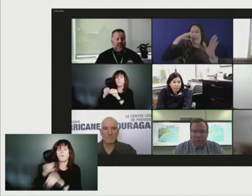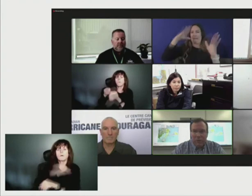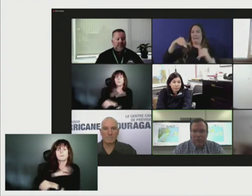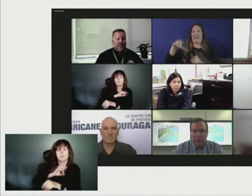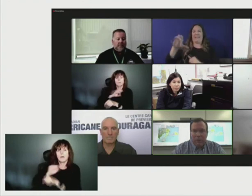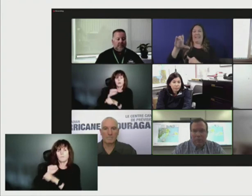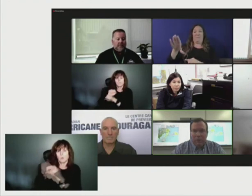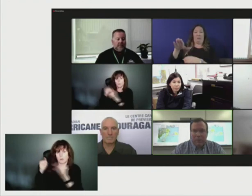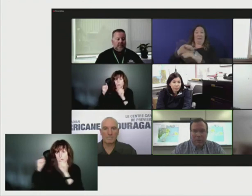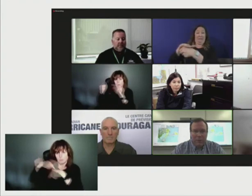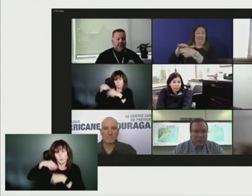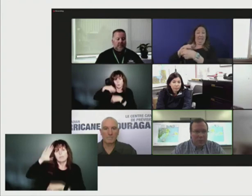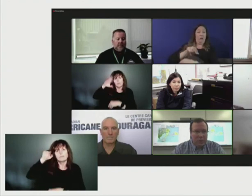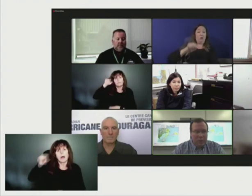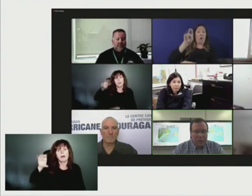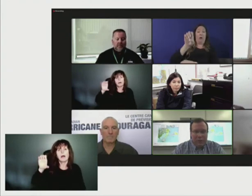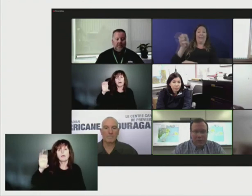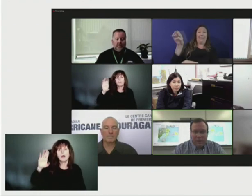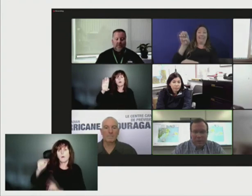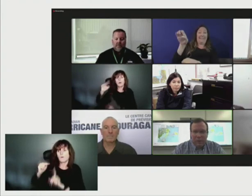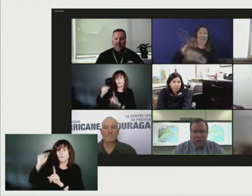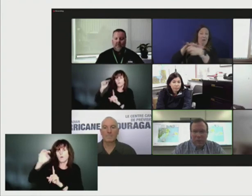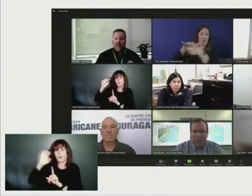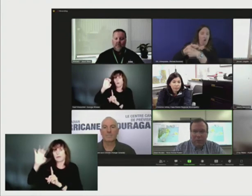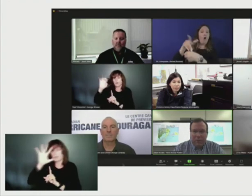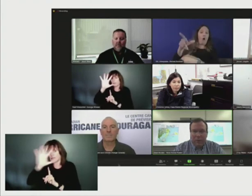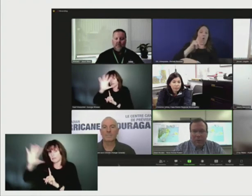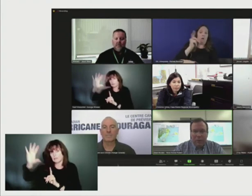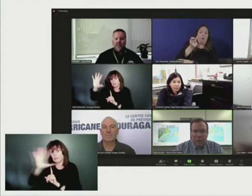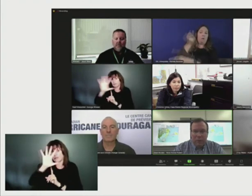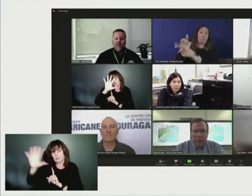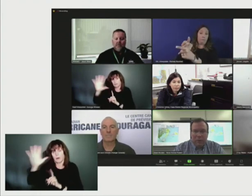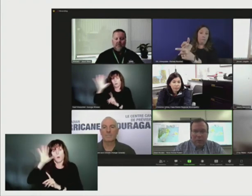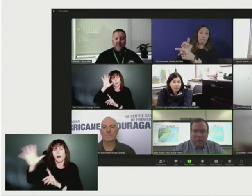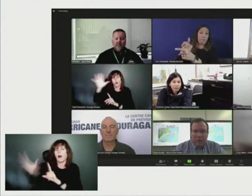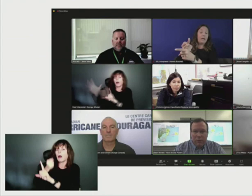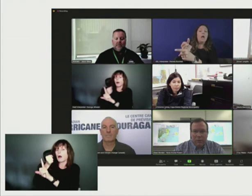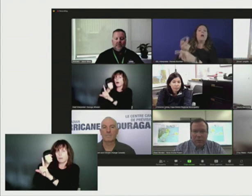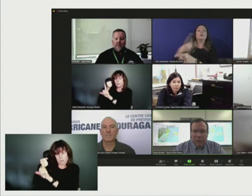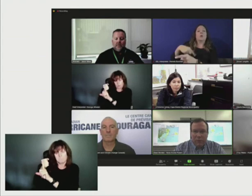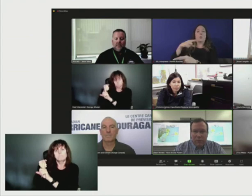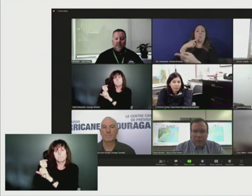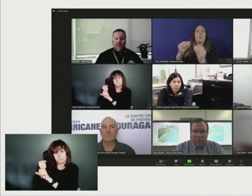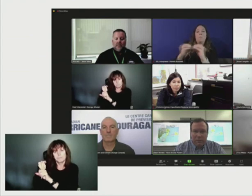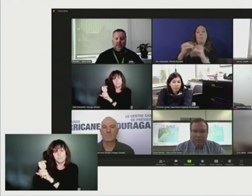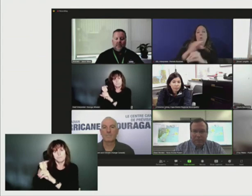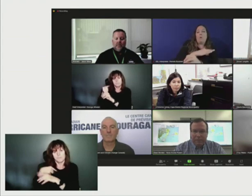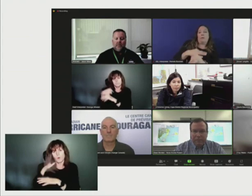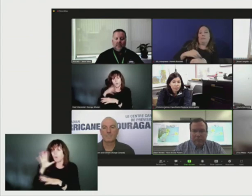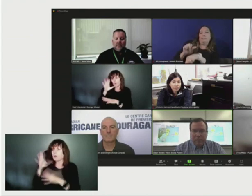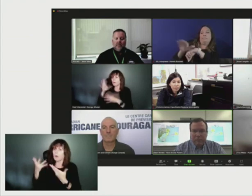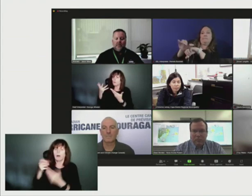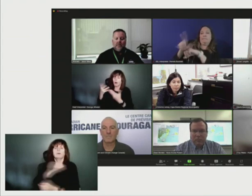well as the northeastern part of the province. As Jason said earlier, we will be increasing our resources in those areas.